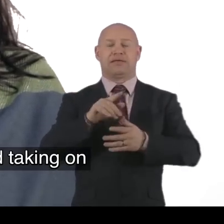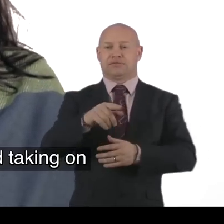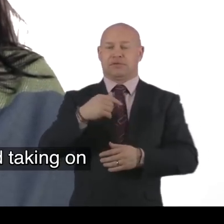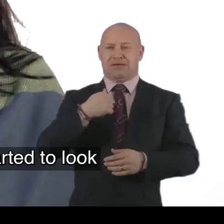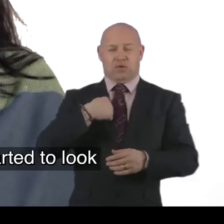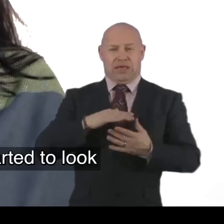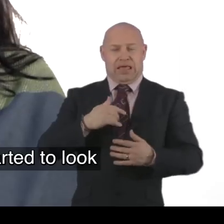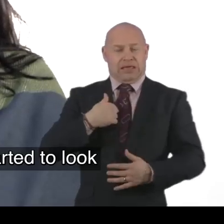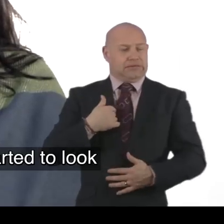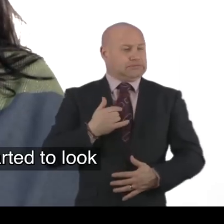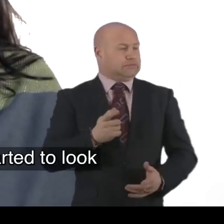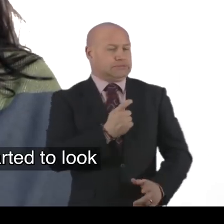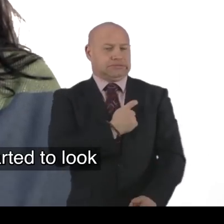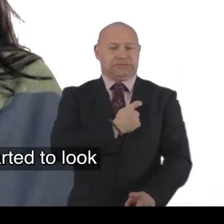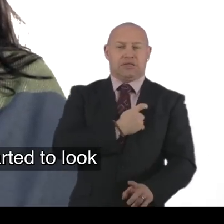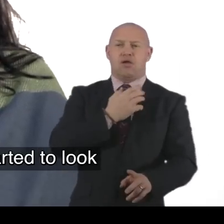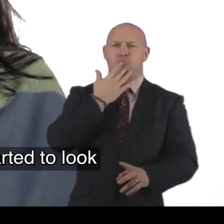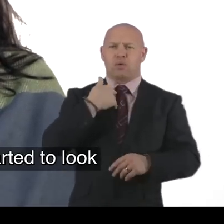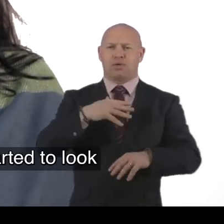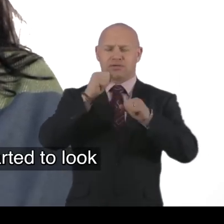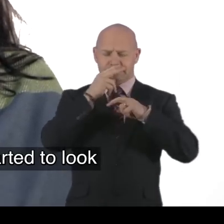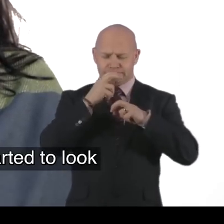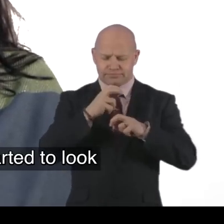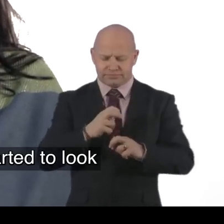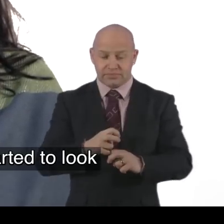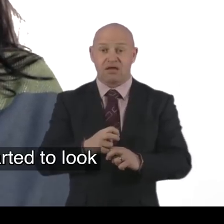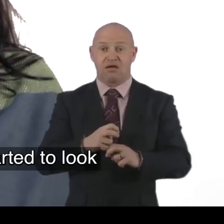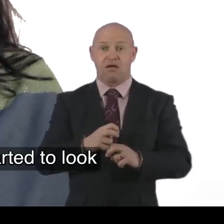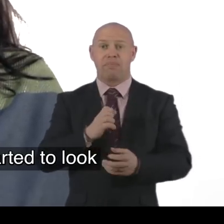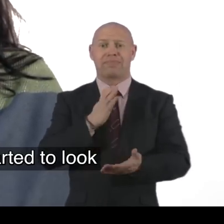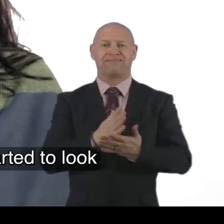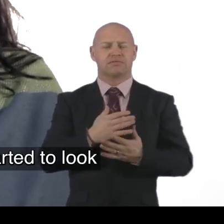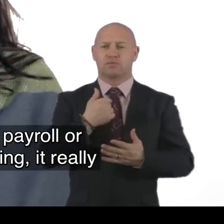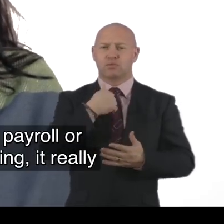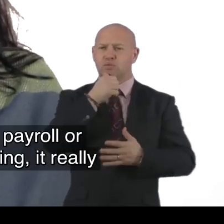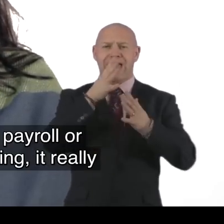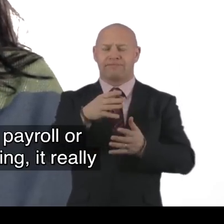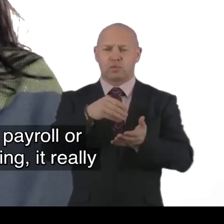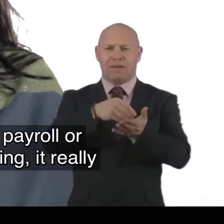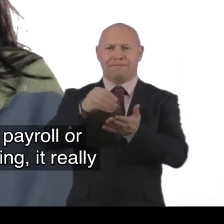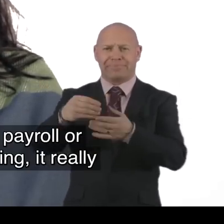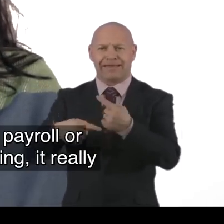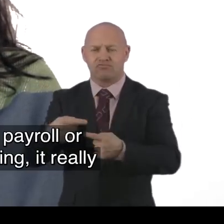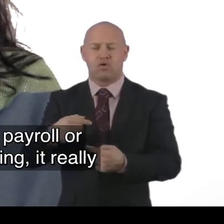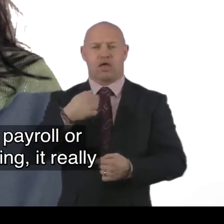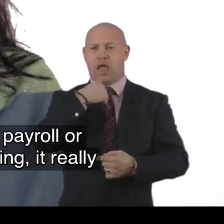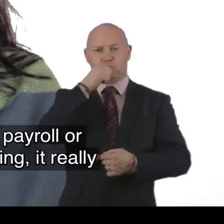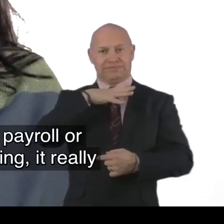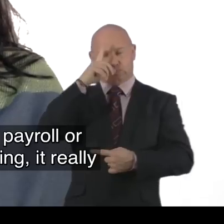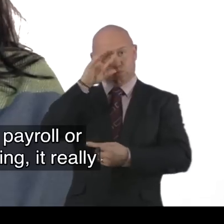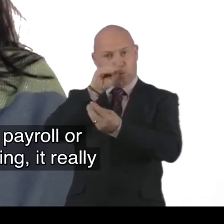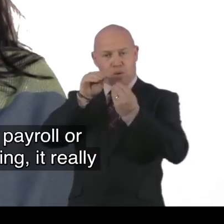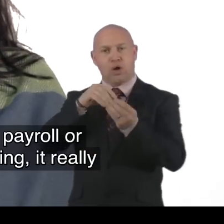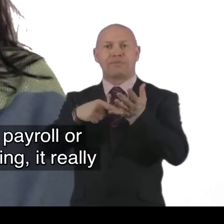responsibilities. And that kind of put us off for a while. But once we started to look into it. And found further details. The fact that you didn't need to run your own payroll.